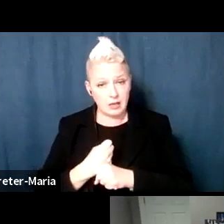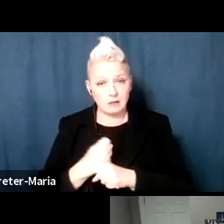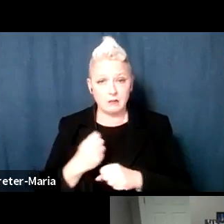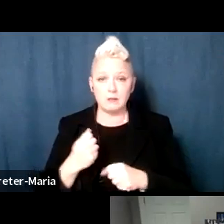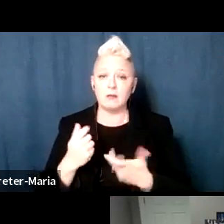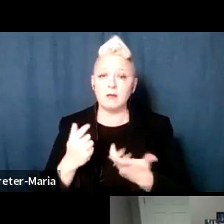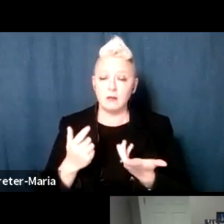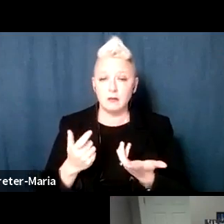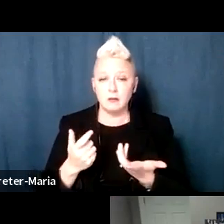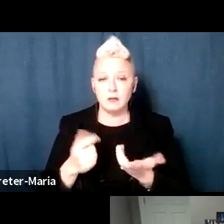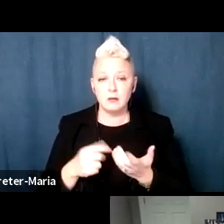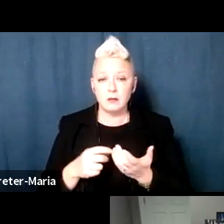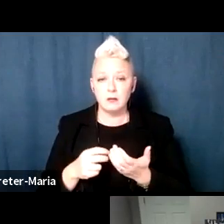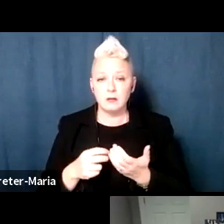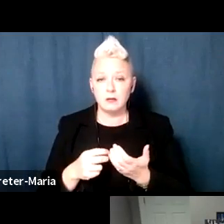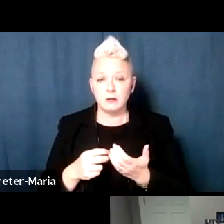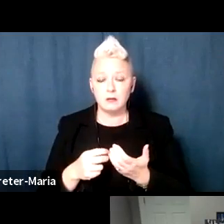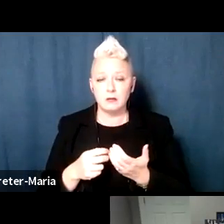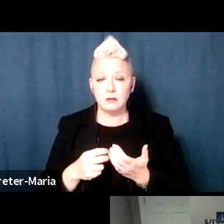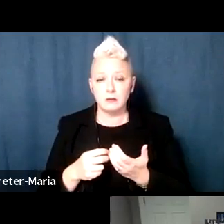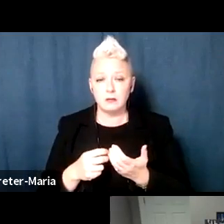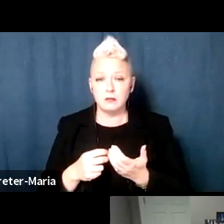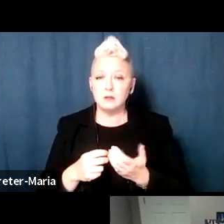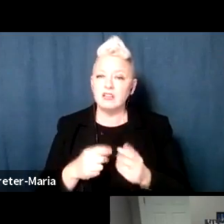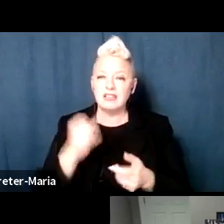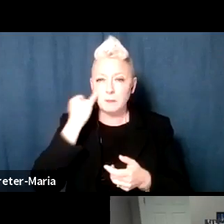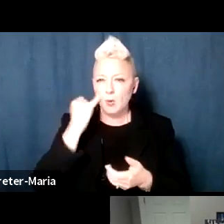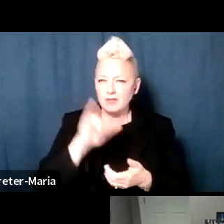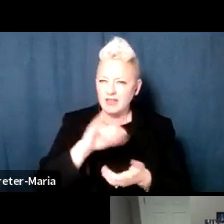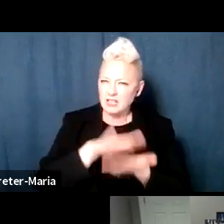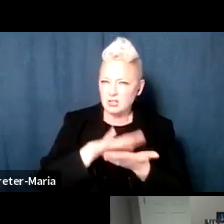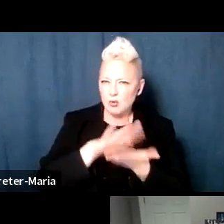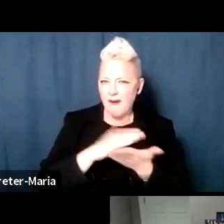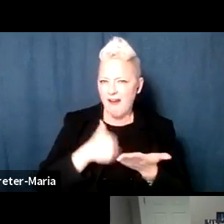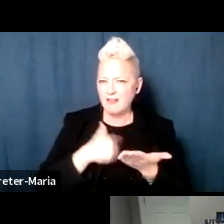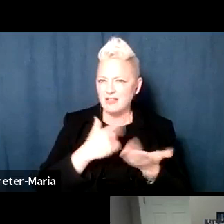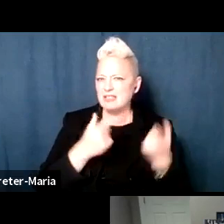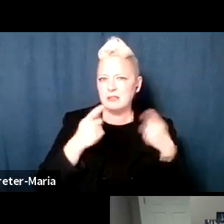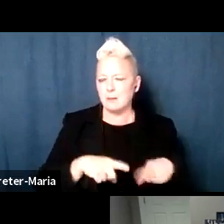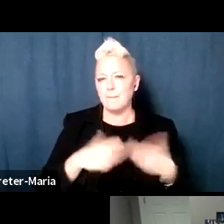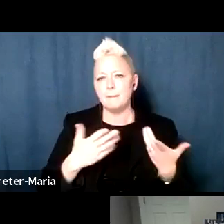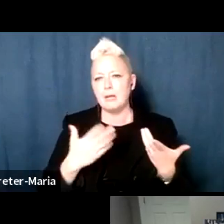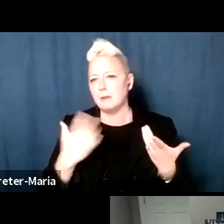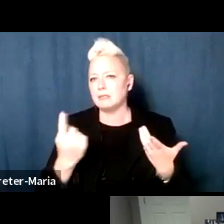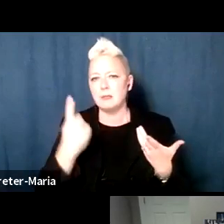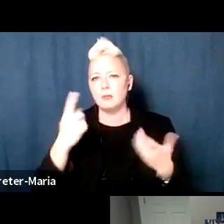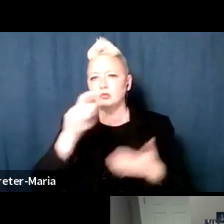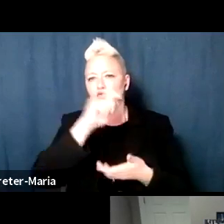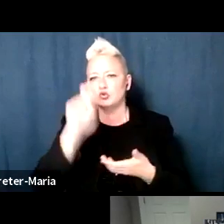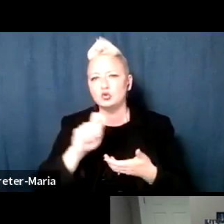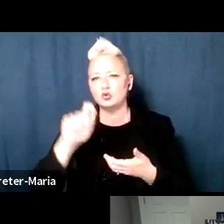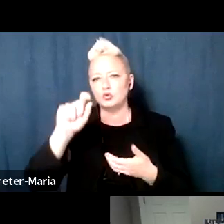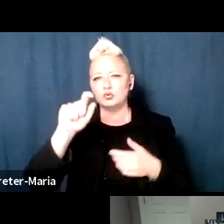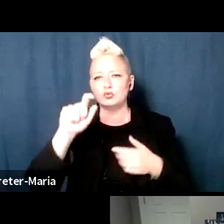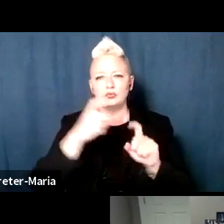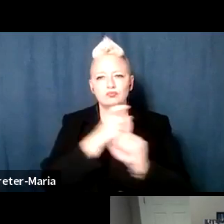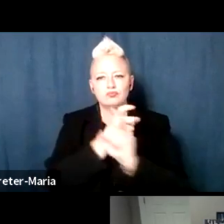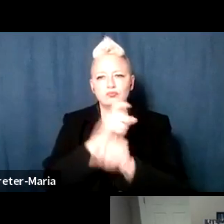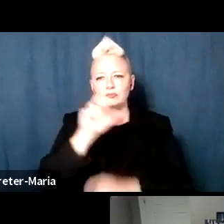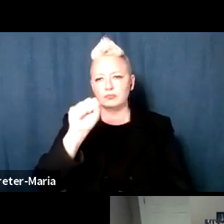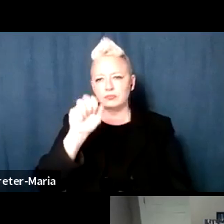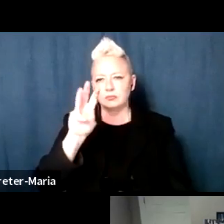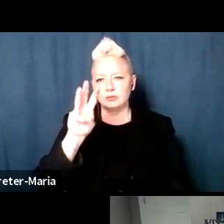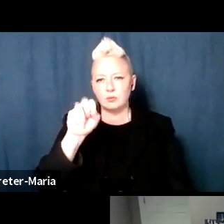the form of schools that were experiencing some sort of incident, like they would have a swastika in the school, and they wanted a constructive